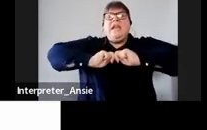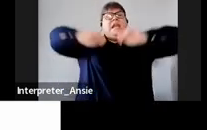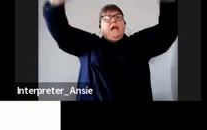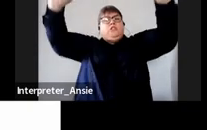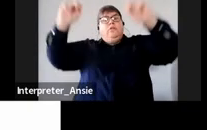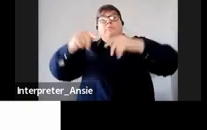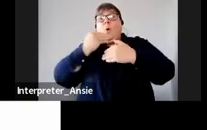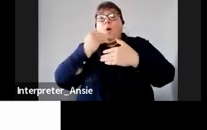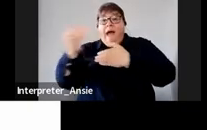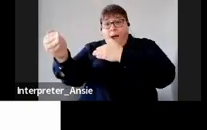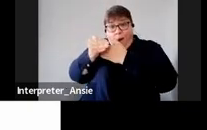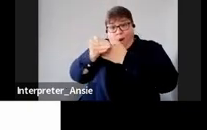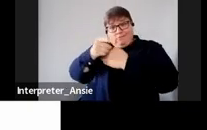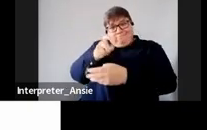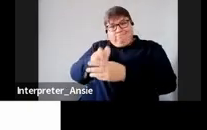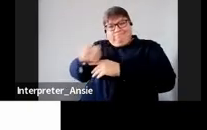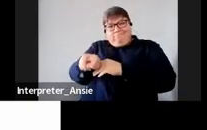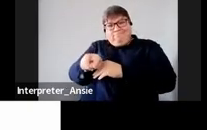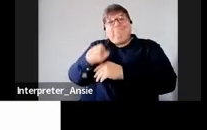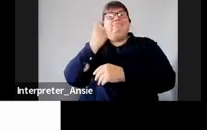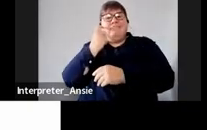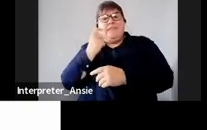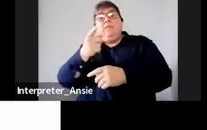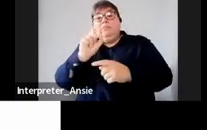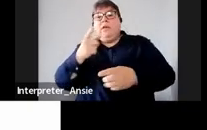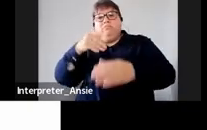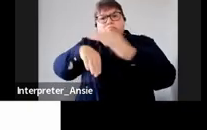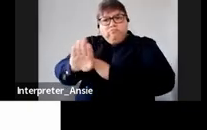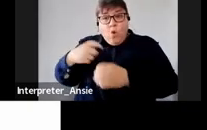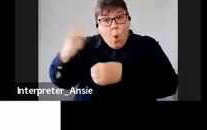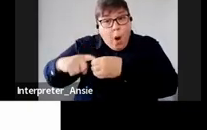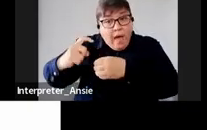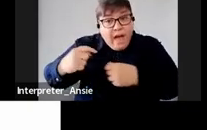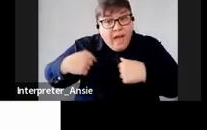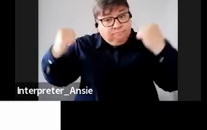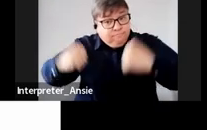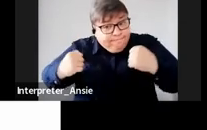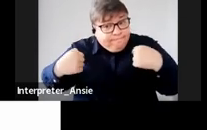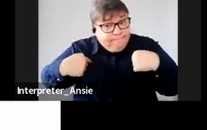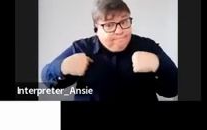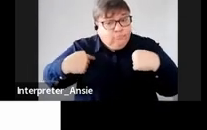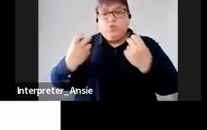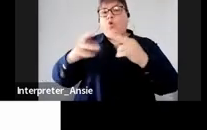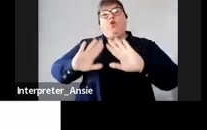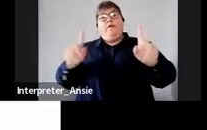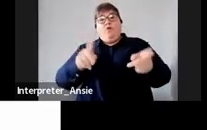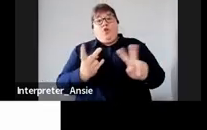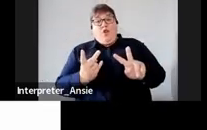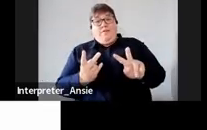to you and see if you qualify to register for 10 over tax tax